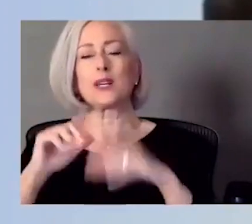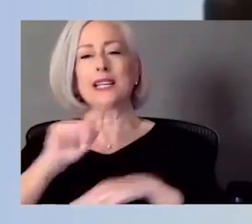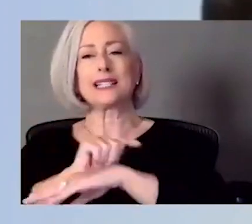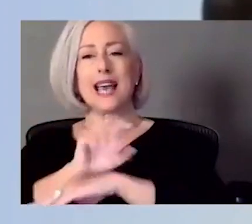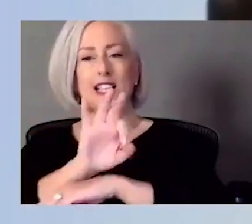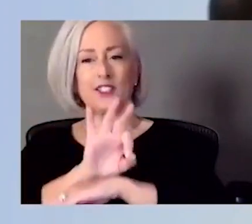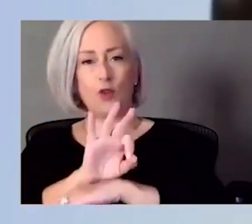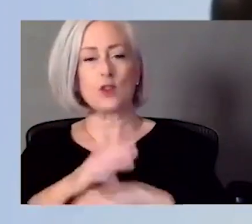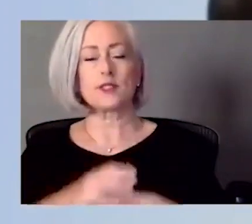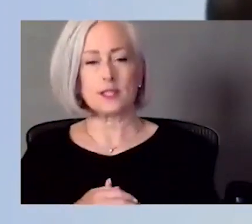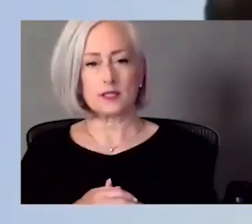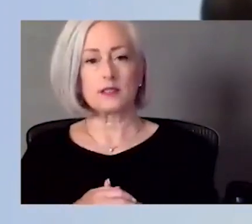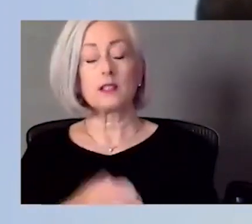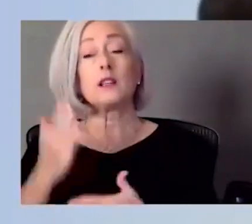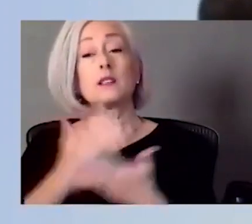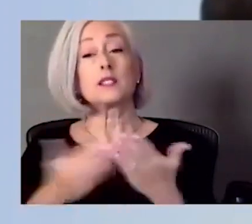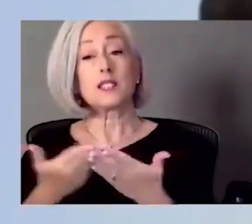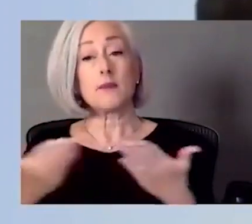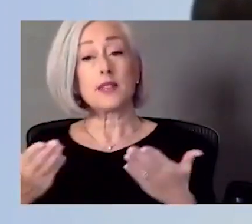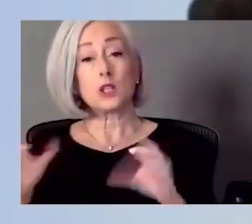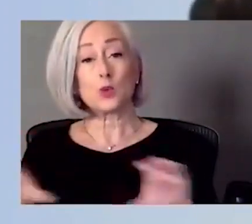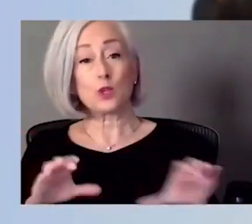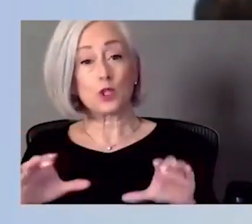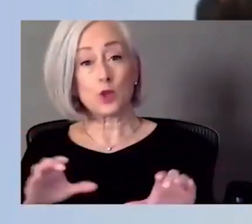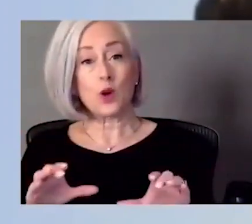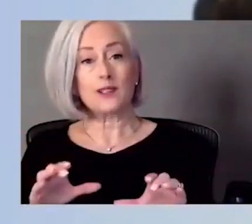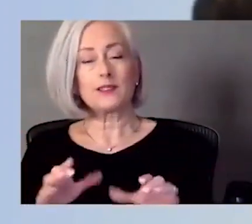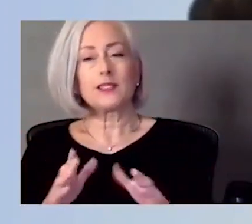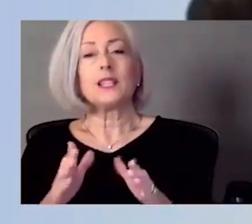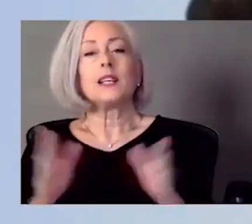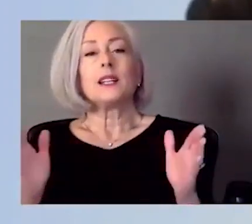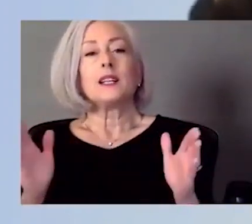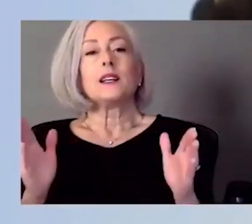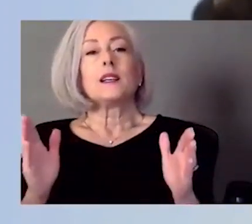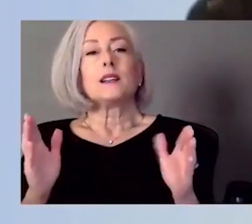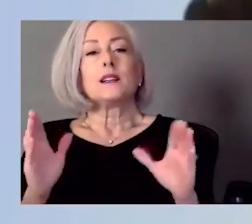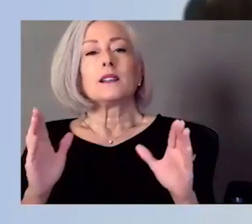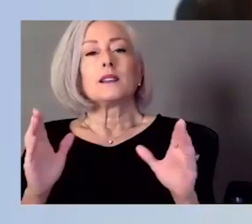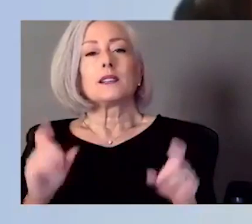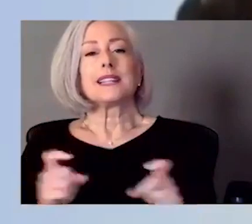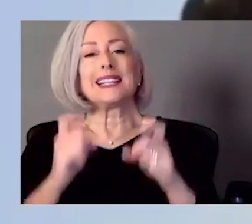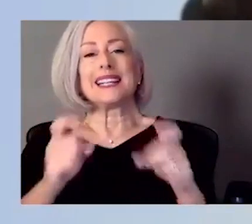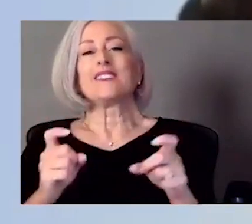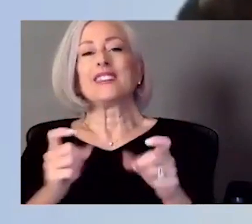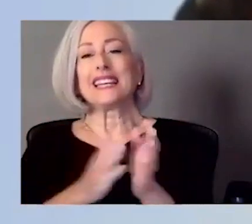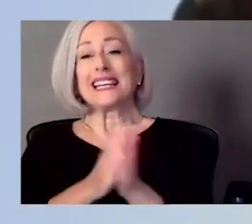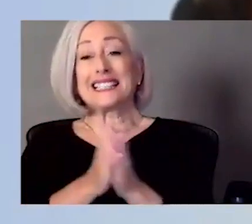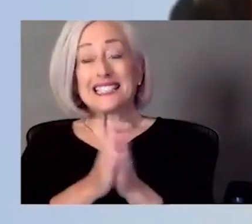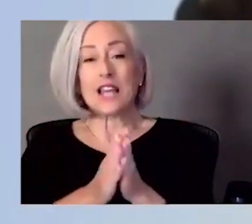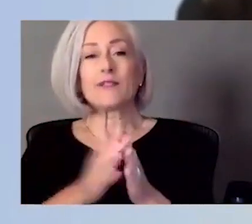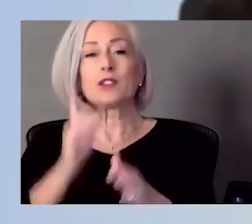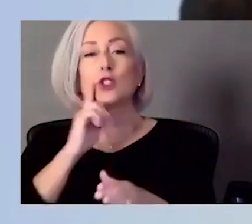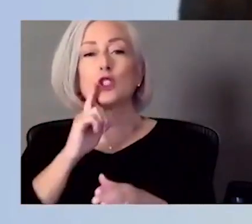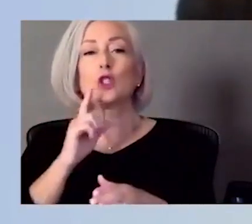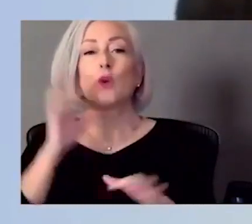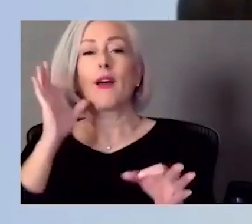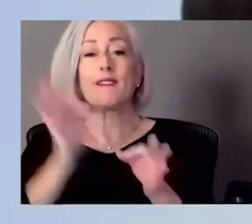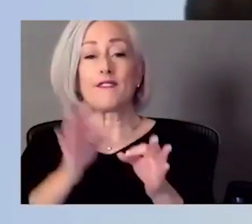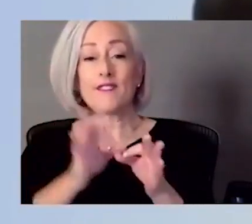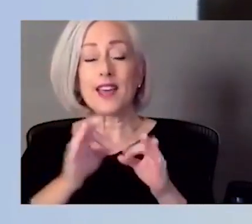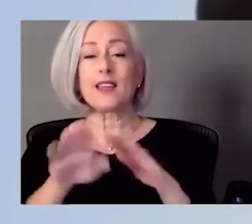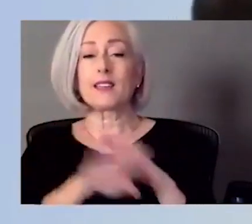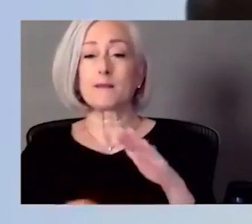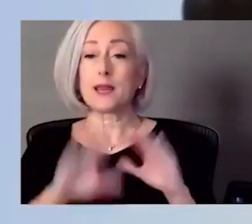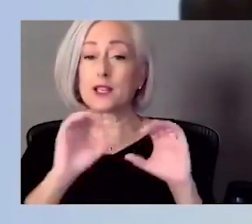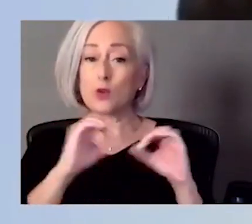we're doing now is we're incentivizing organization, faith, faith based organizations, community organizations and churches